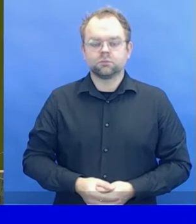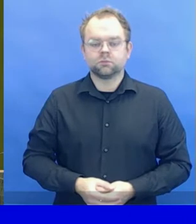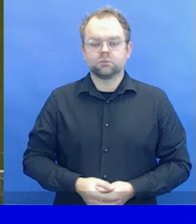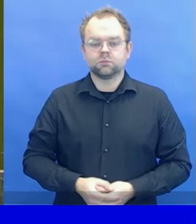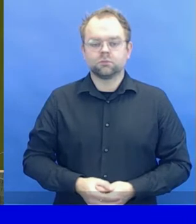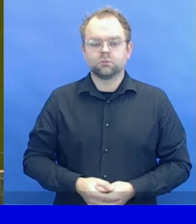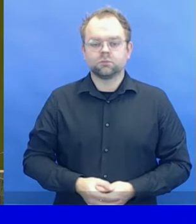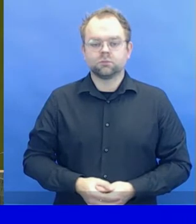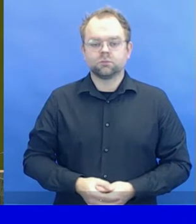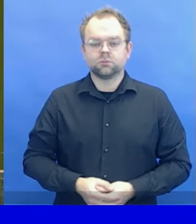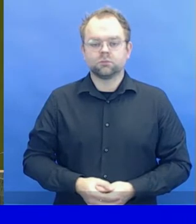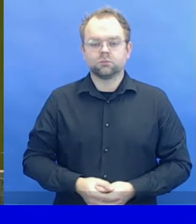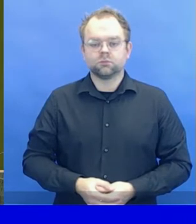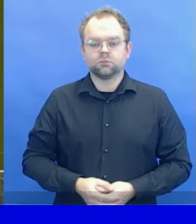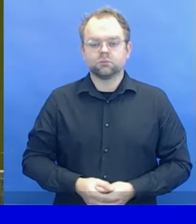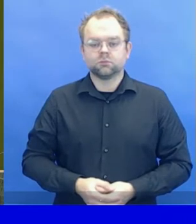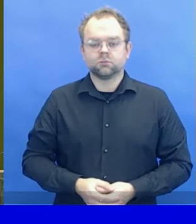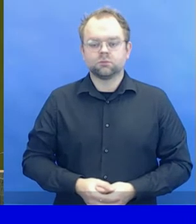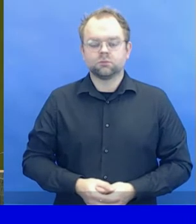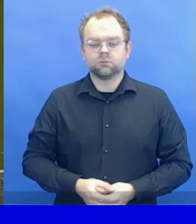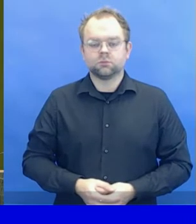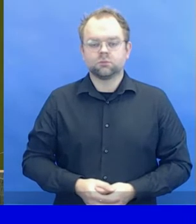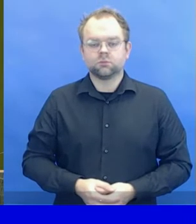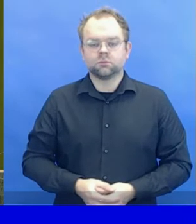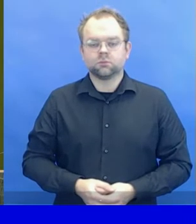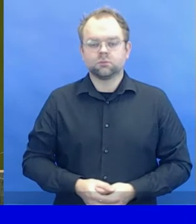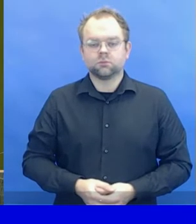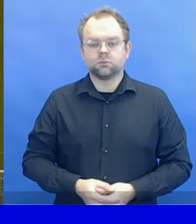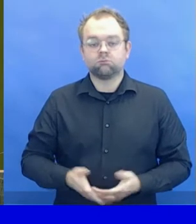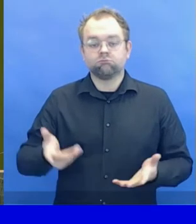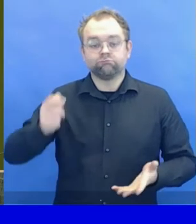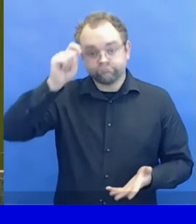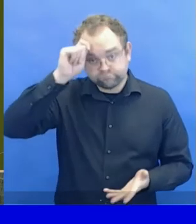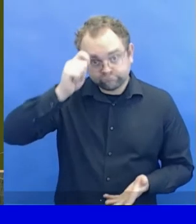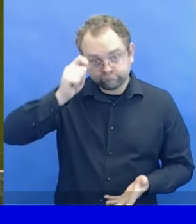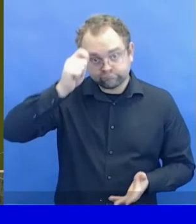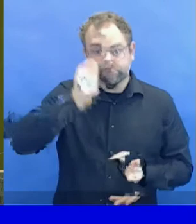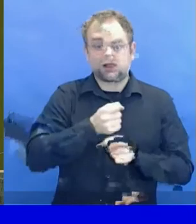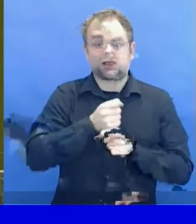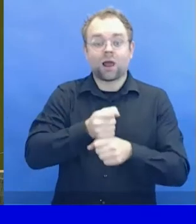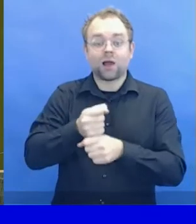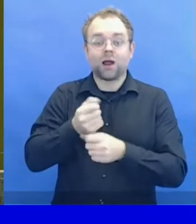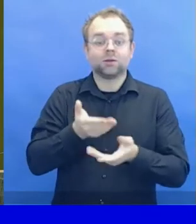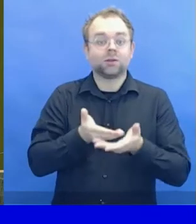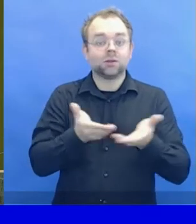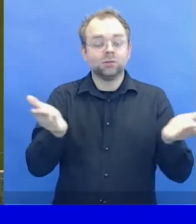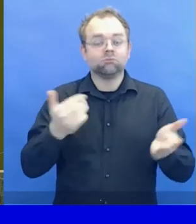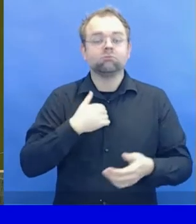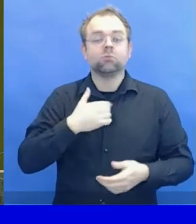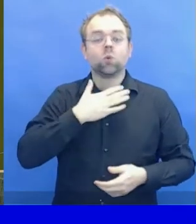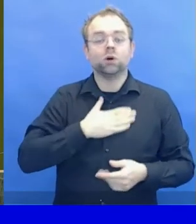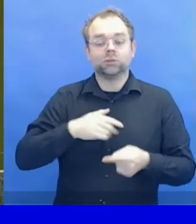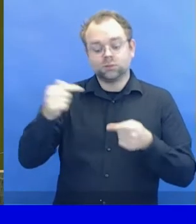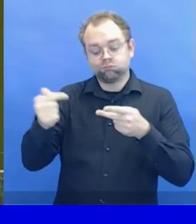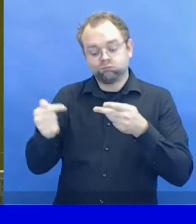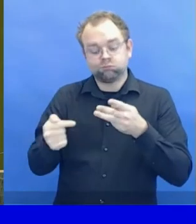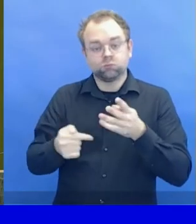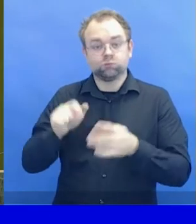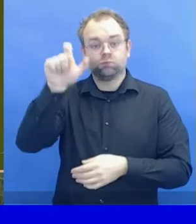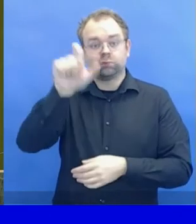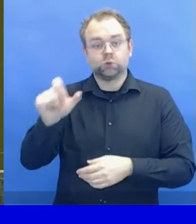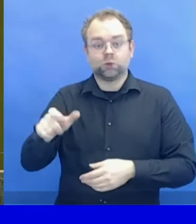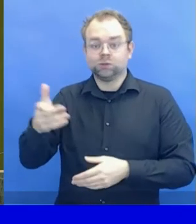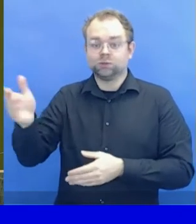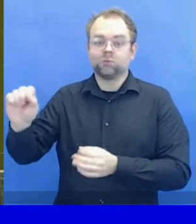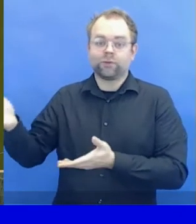would like to invite the following persons. I would like to invite the tellers to approach the ballot boxes and check that the boxes are